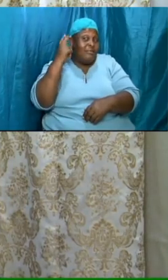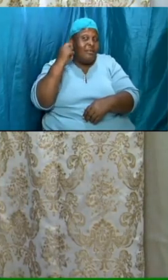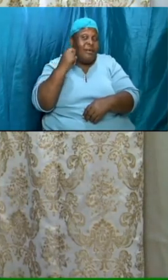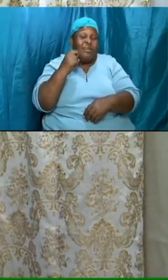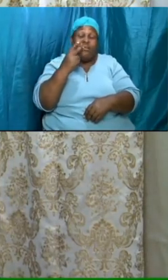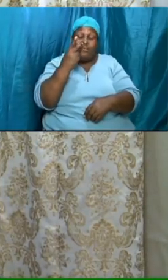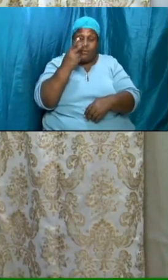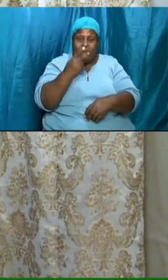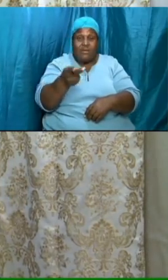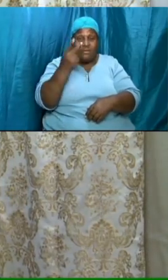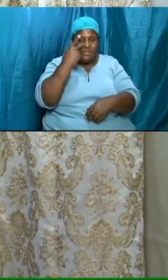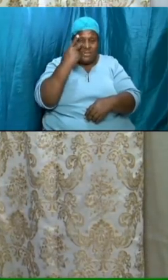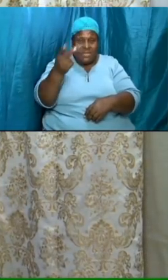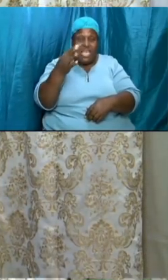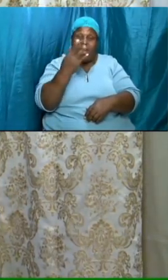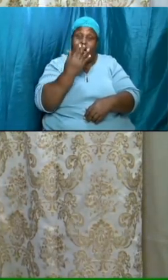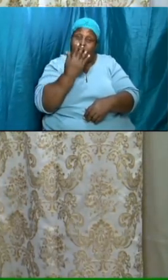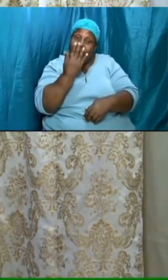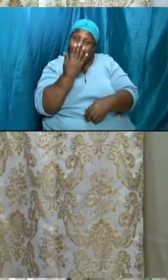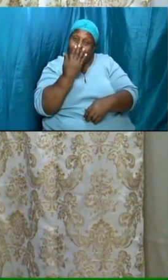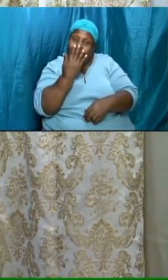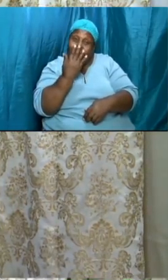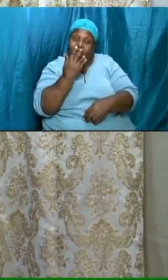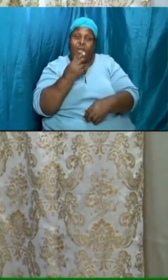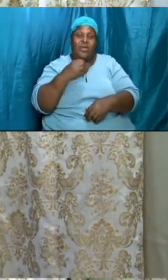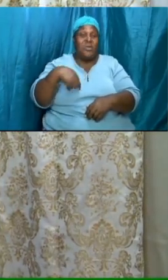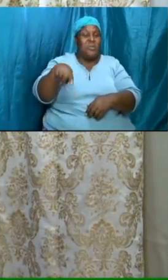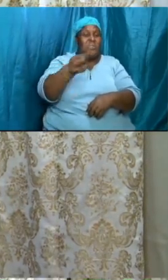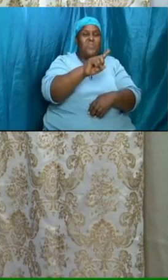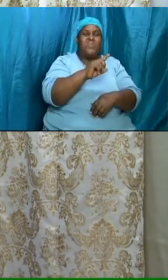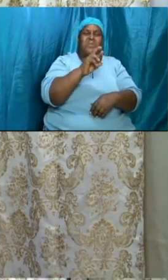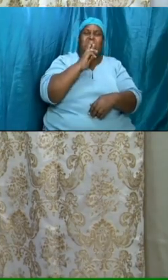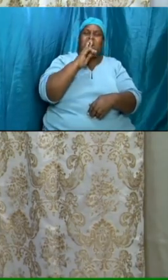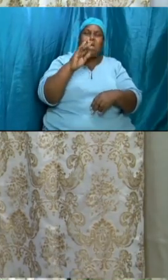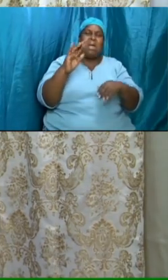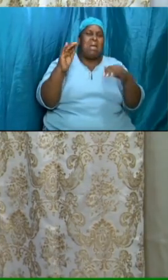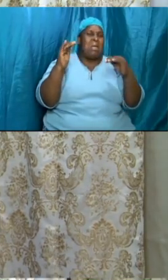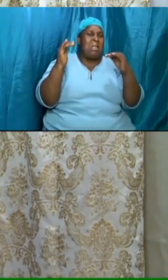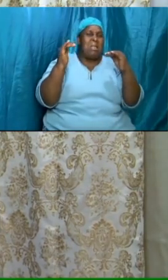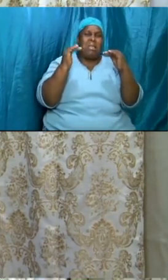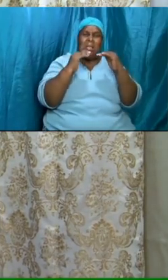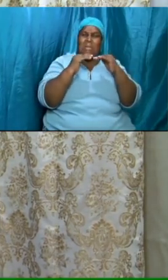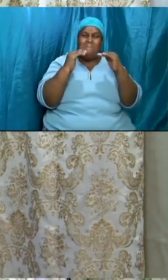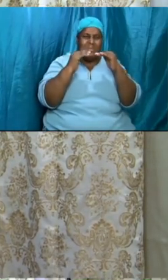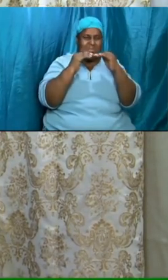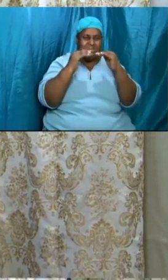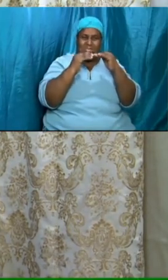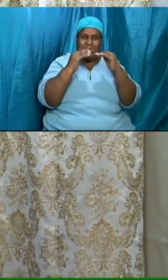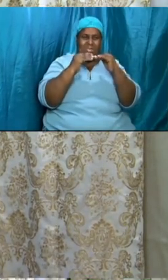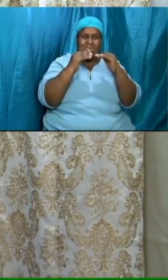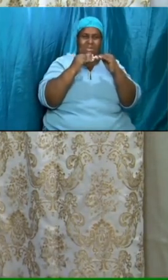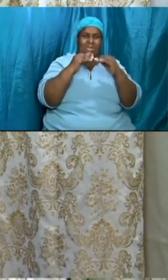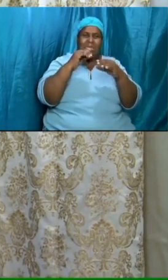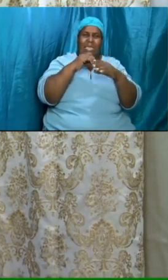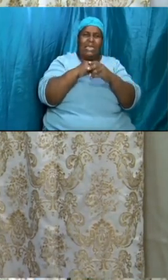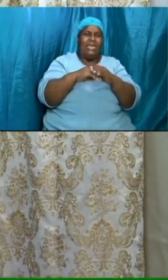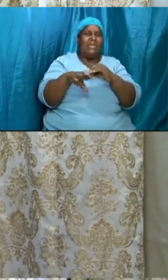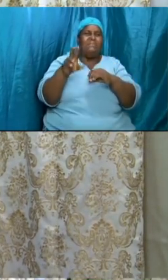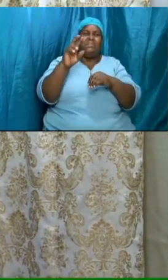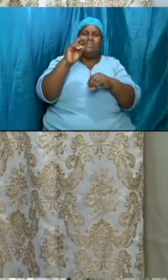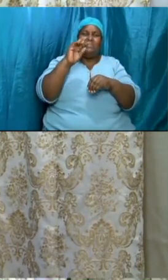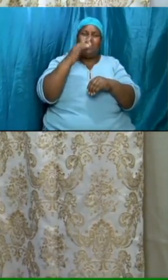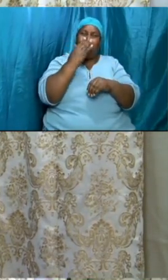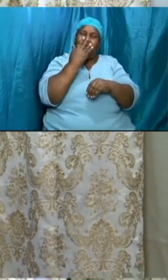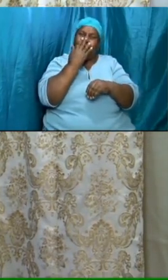we are limited we this time in terms of colors yes